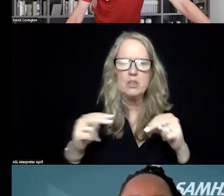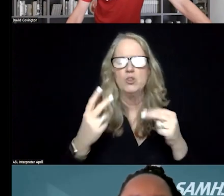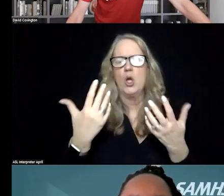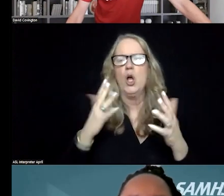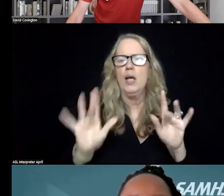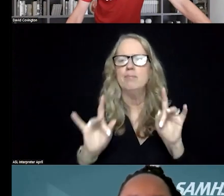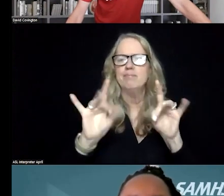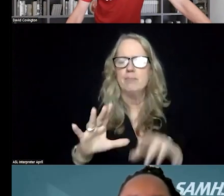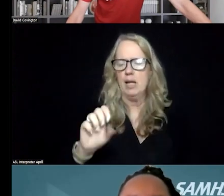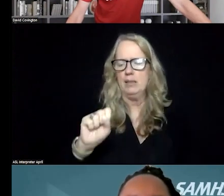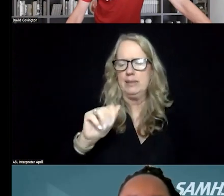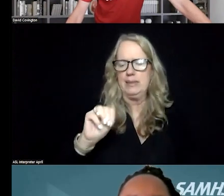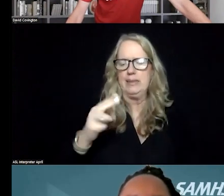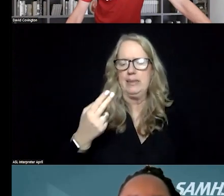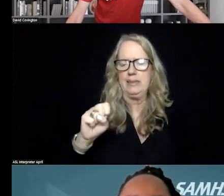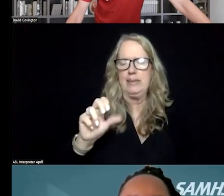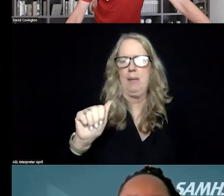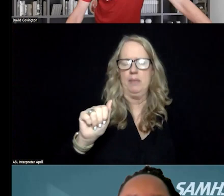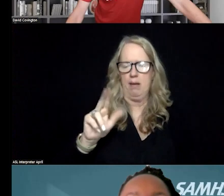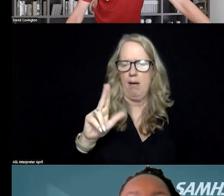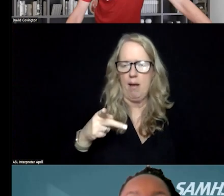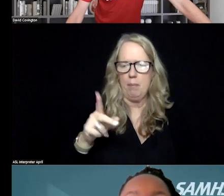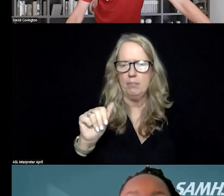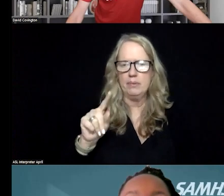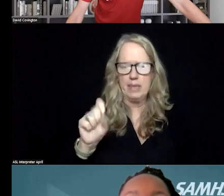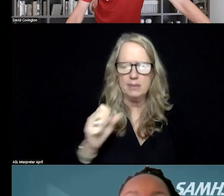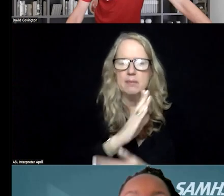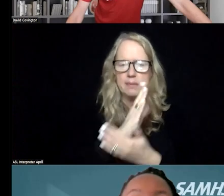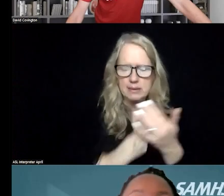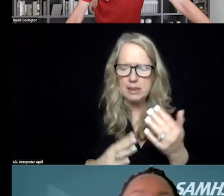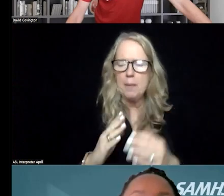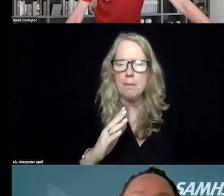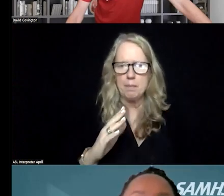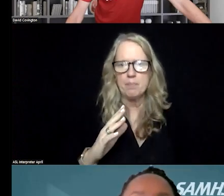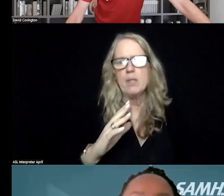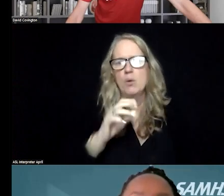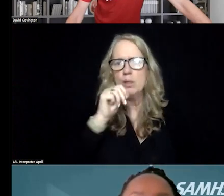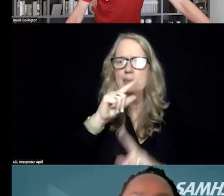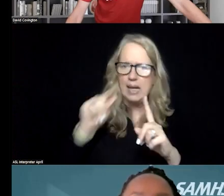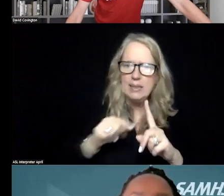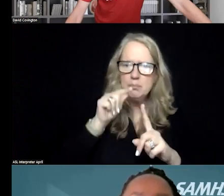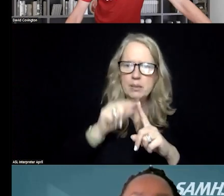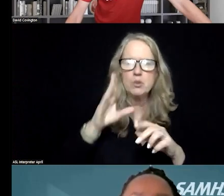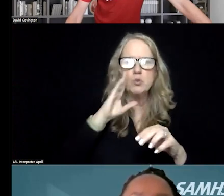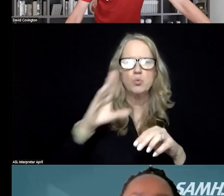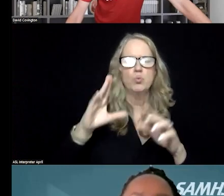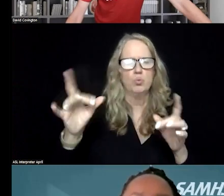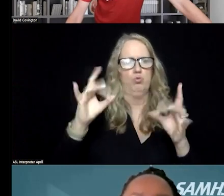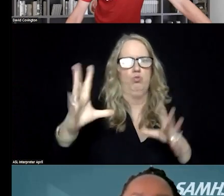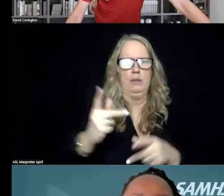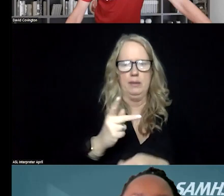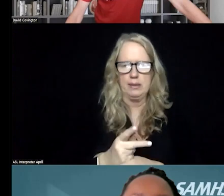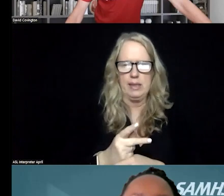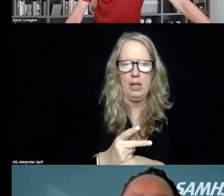sub-SAMHSA updates. Um, uh, some are, um, actually not as specific to crisis care, um,